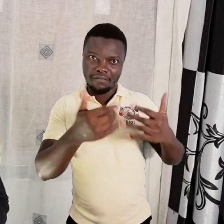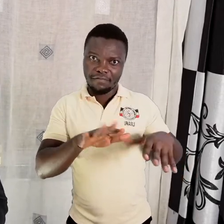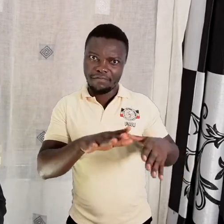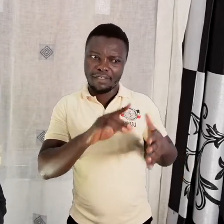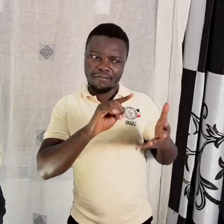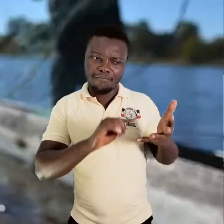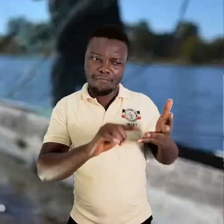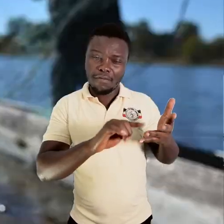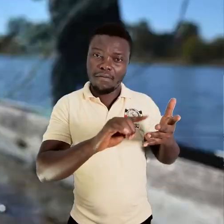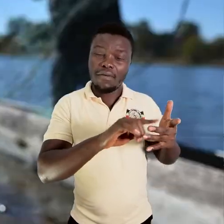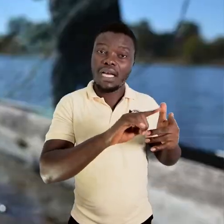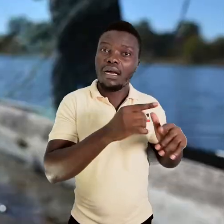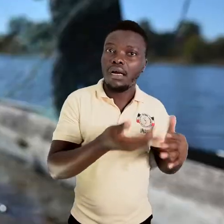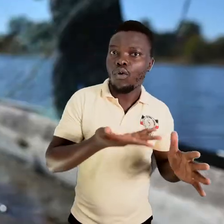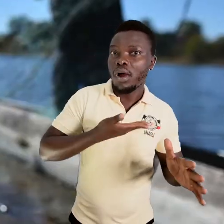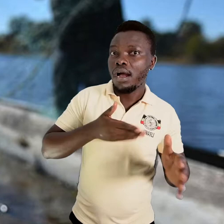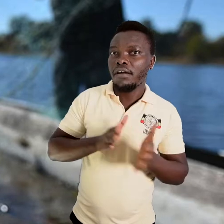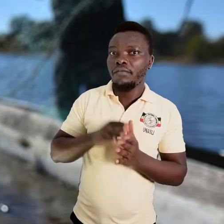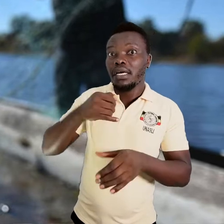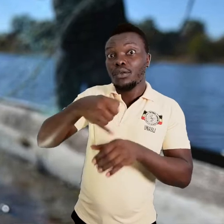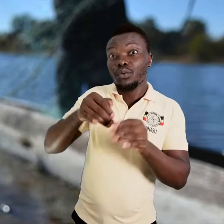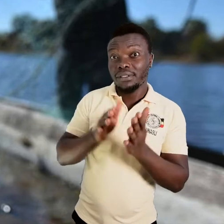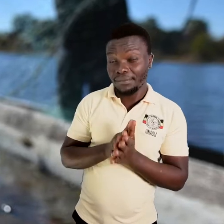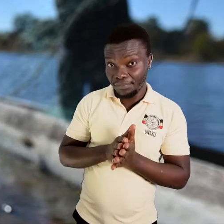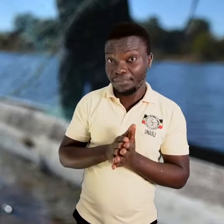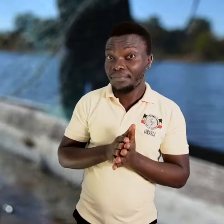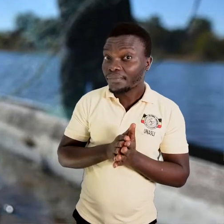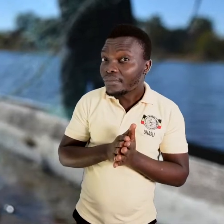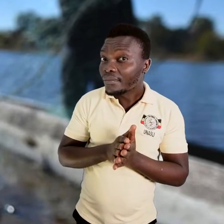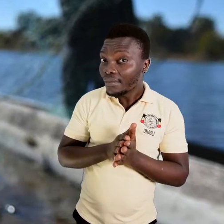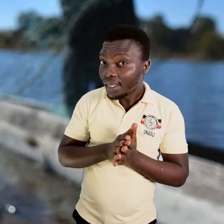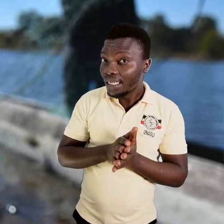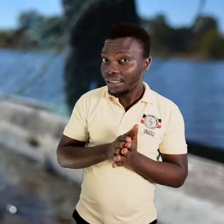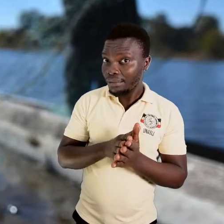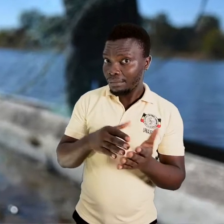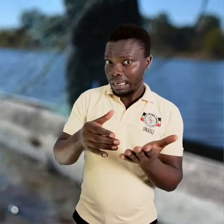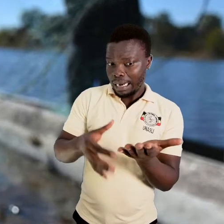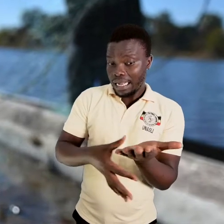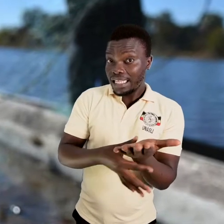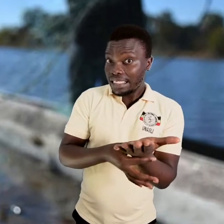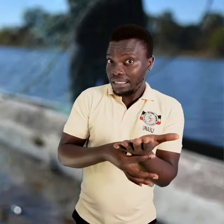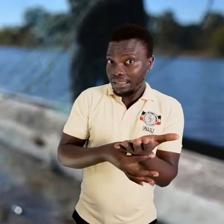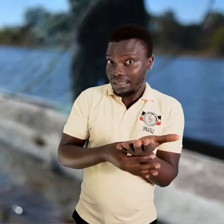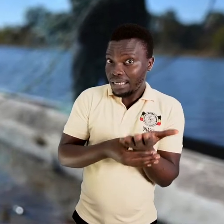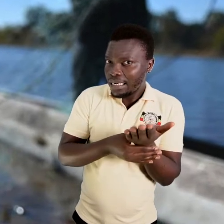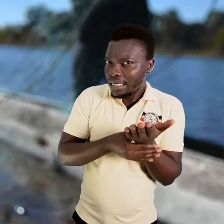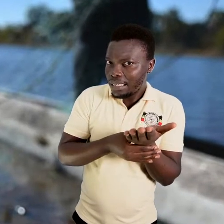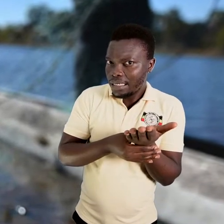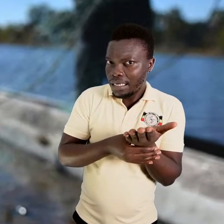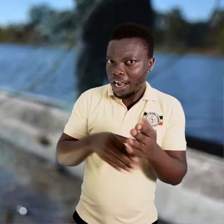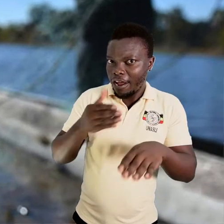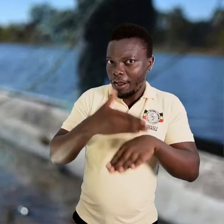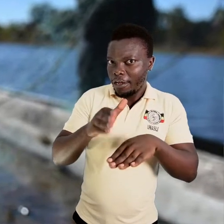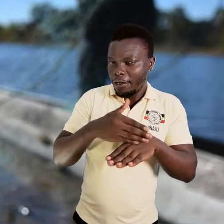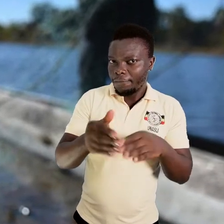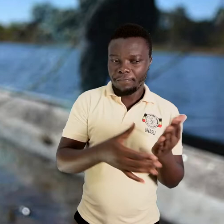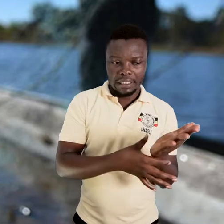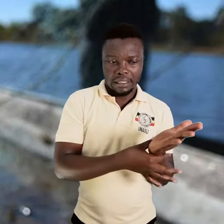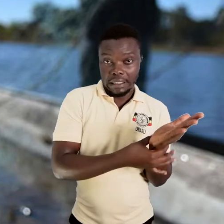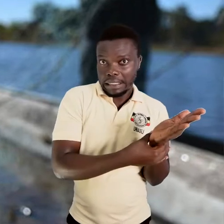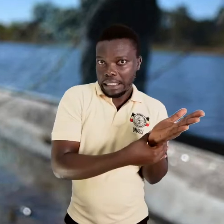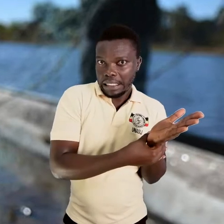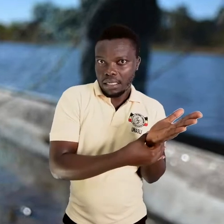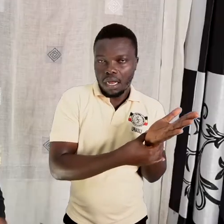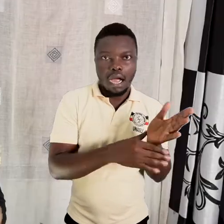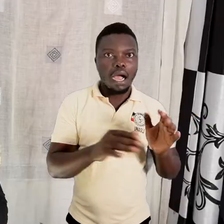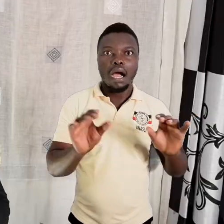include tilapia. It's that fish that I say the men sell in the box. This doesn't